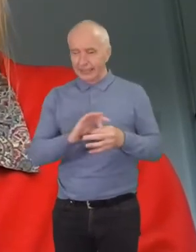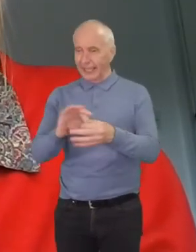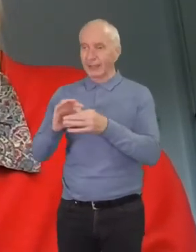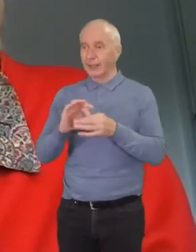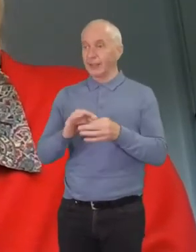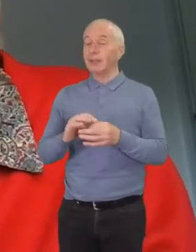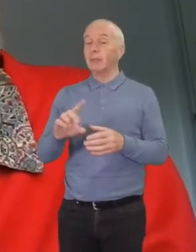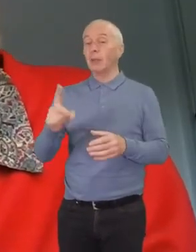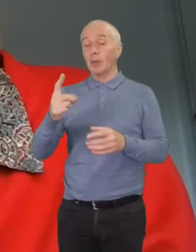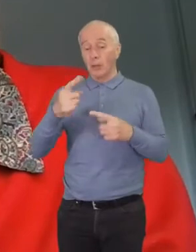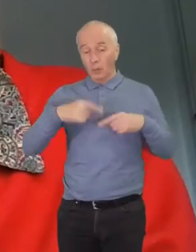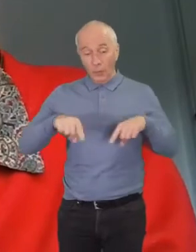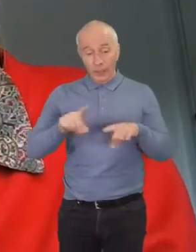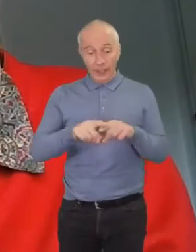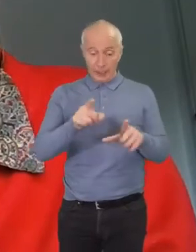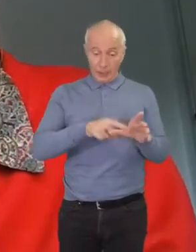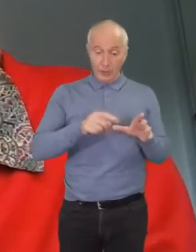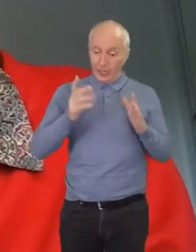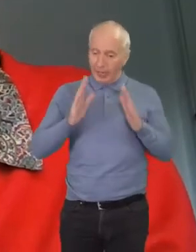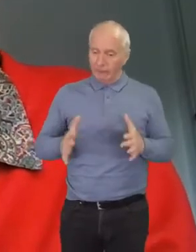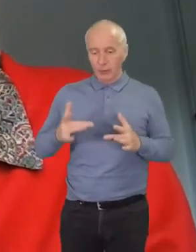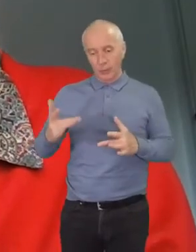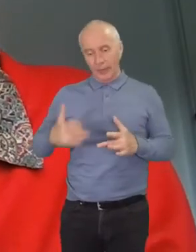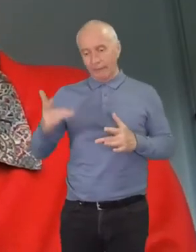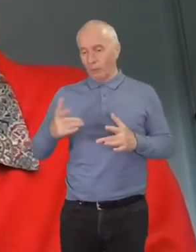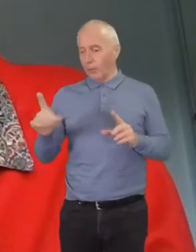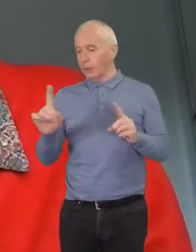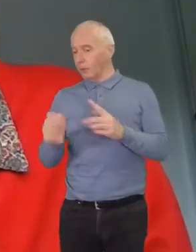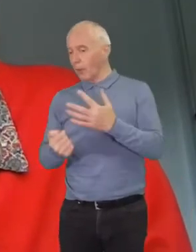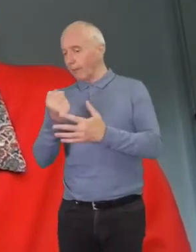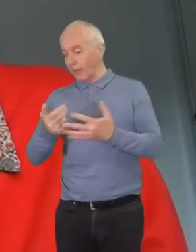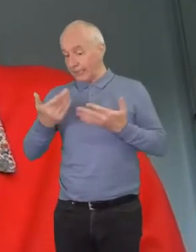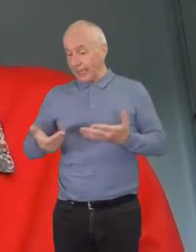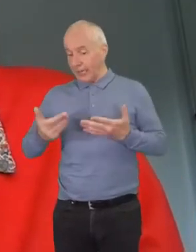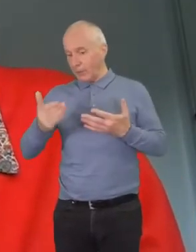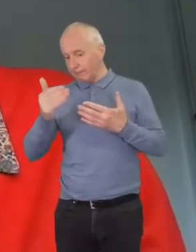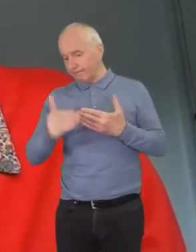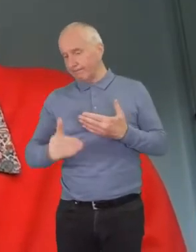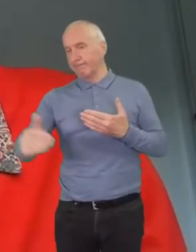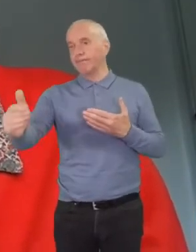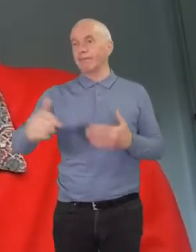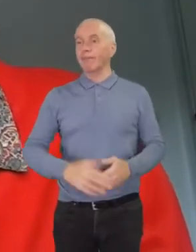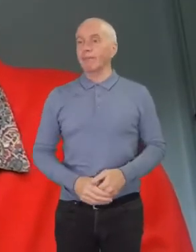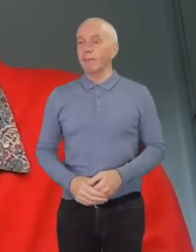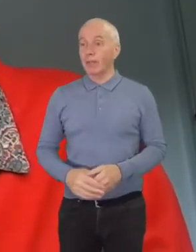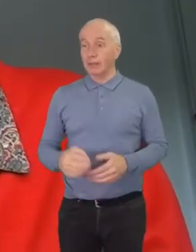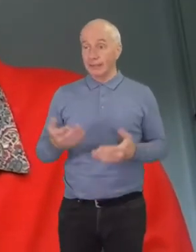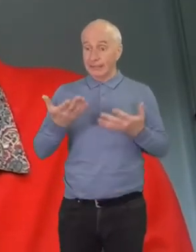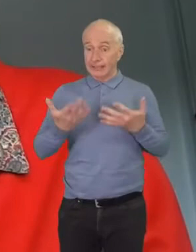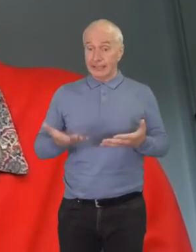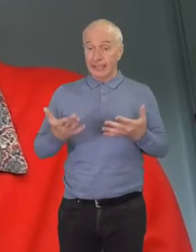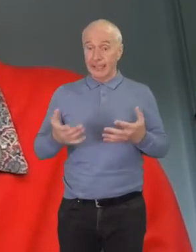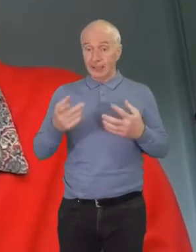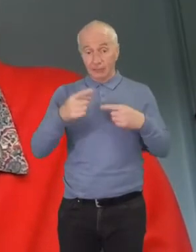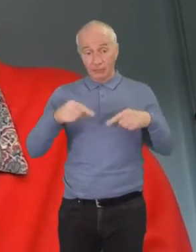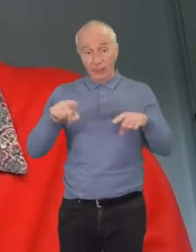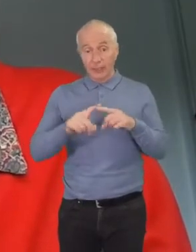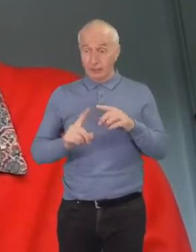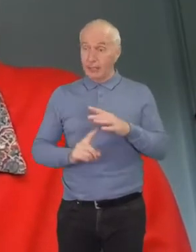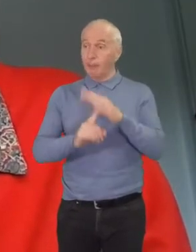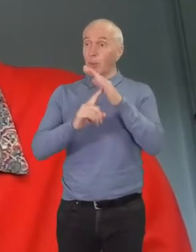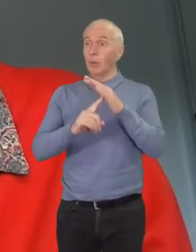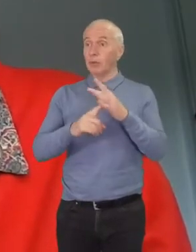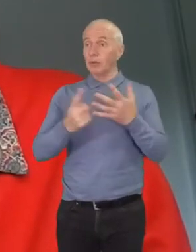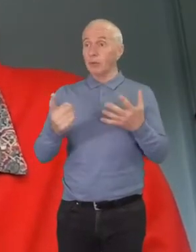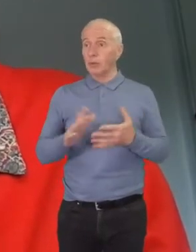live with the consequences of the decisions made. My takeaway message for everyone here today then is that it's important to invite